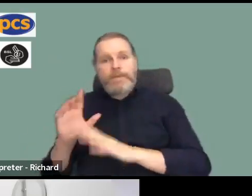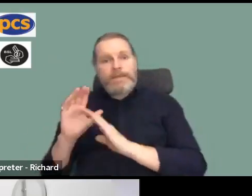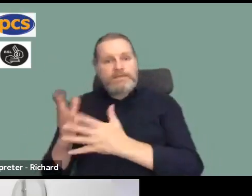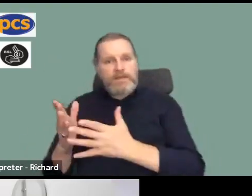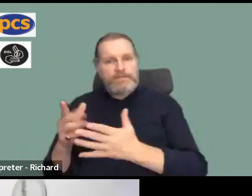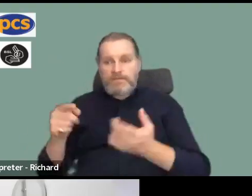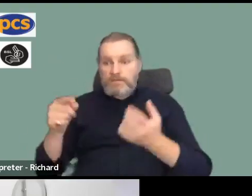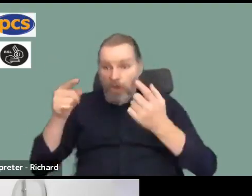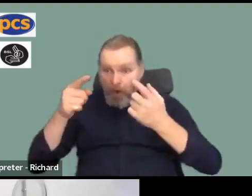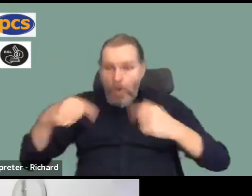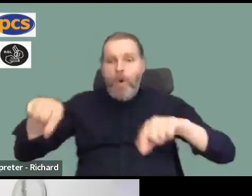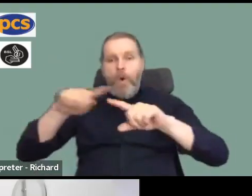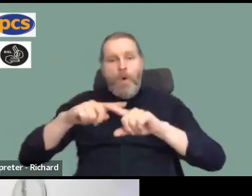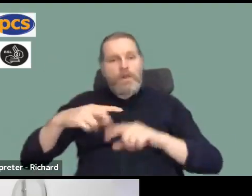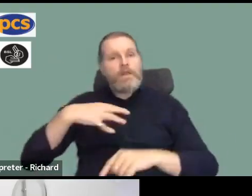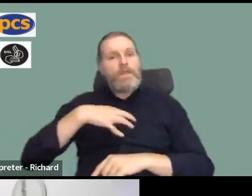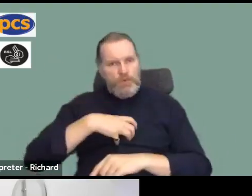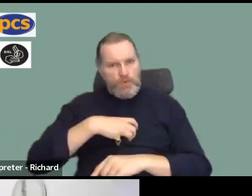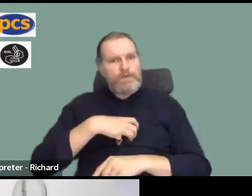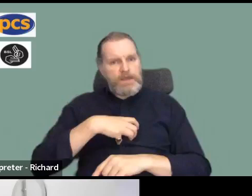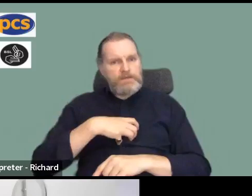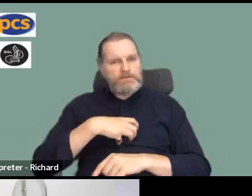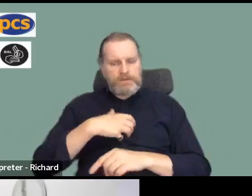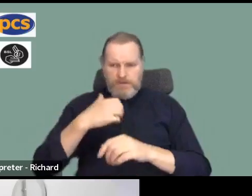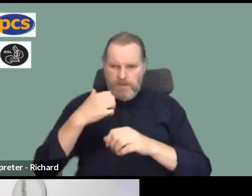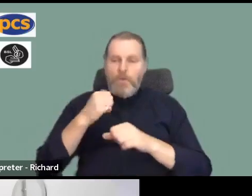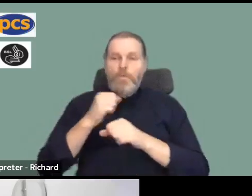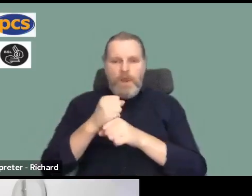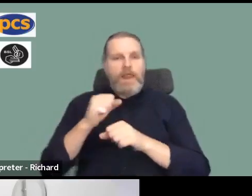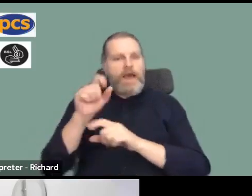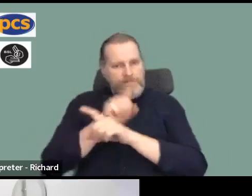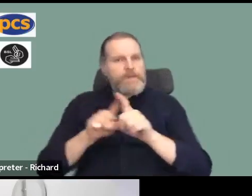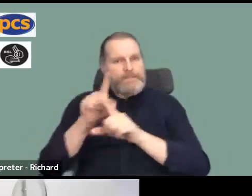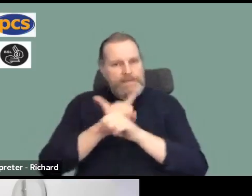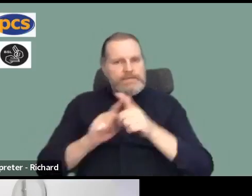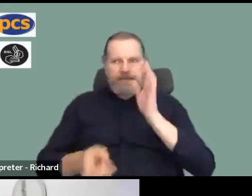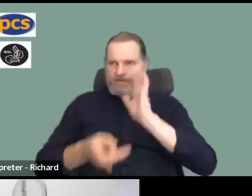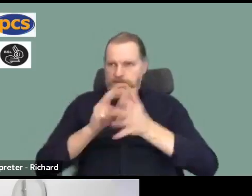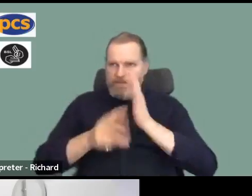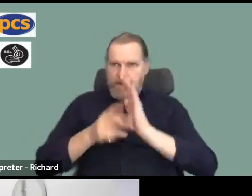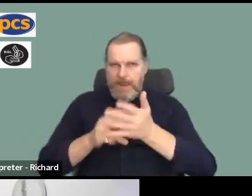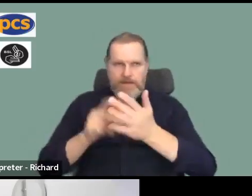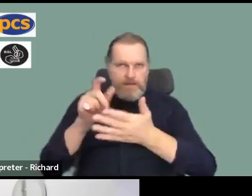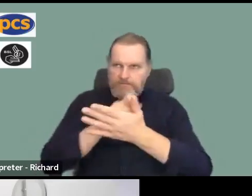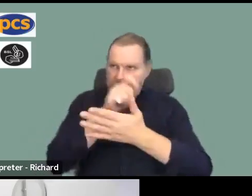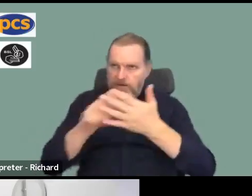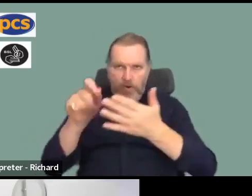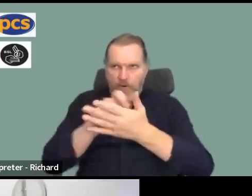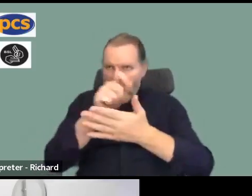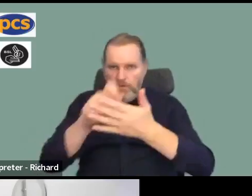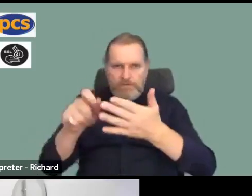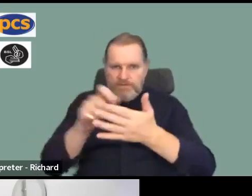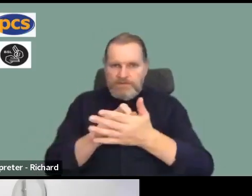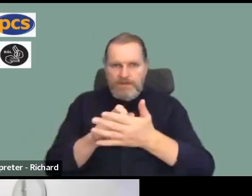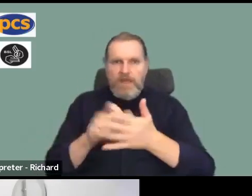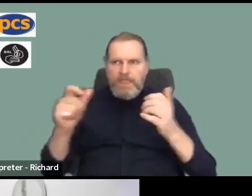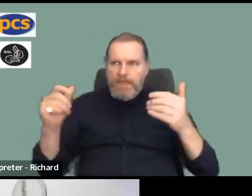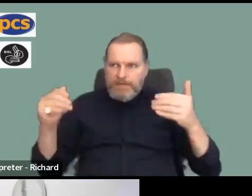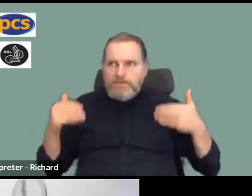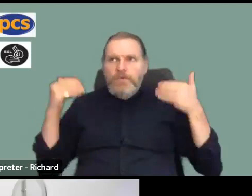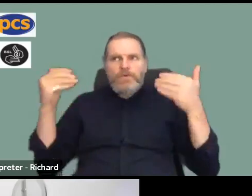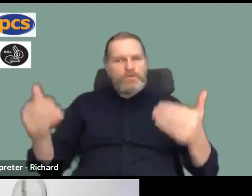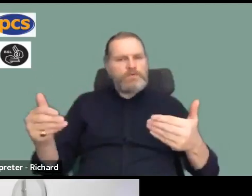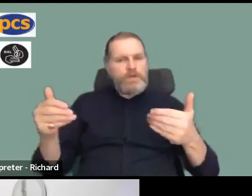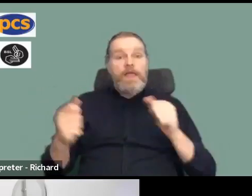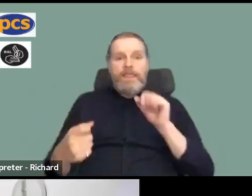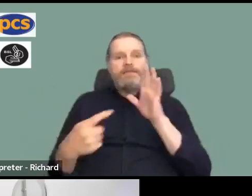planning to take action, will meet together in order to coordinate. That is a huge step forward. And the reason that's